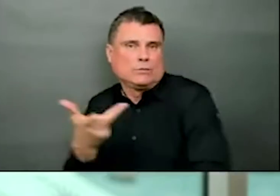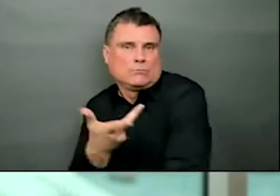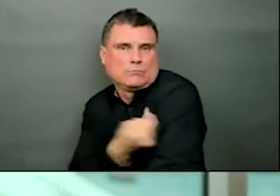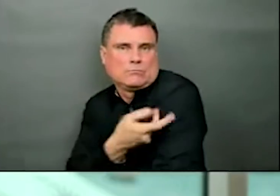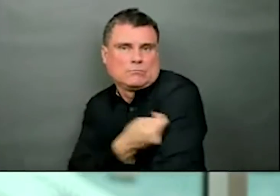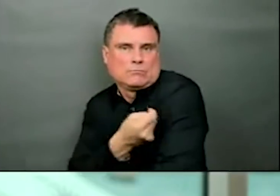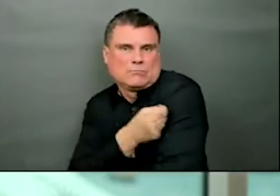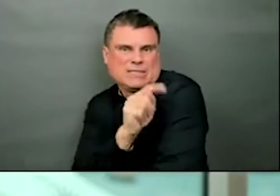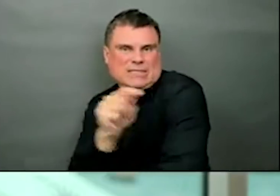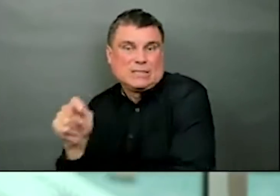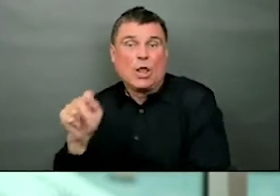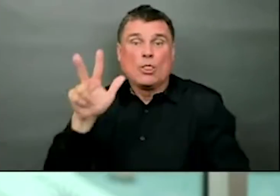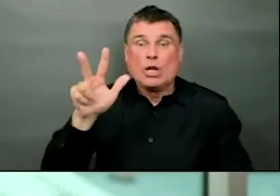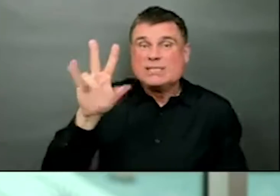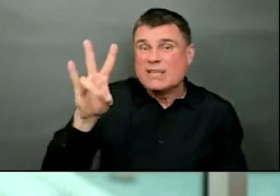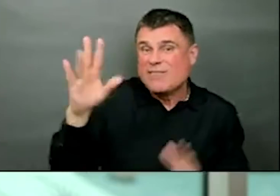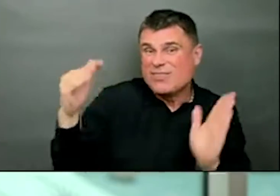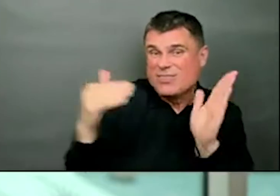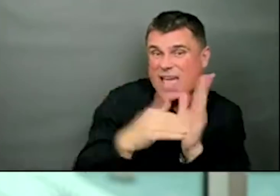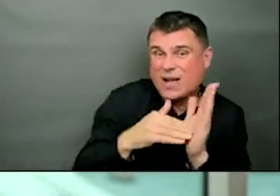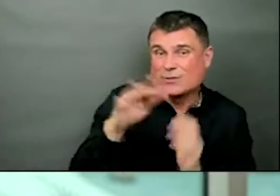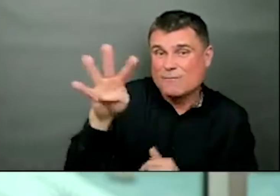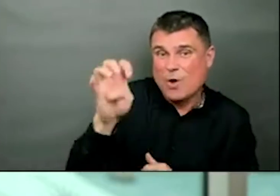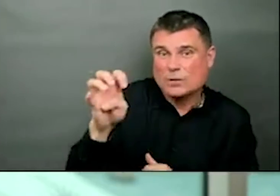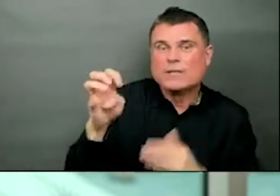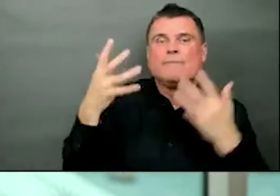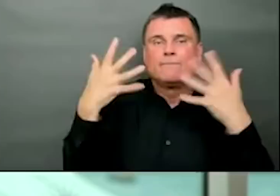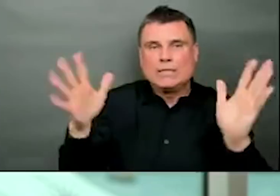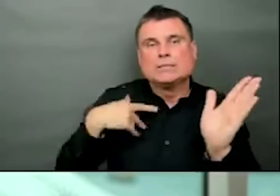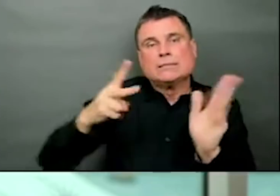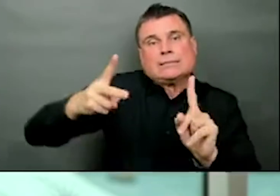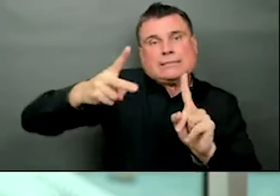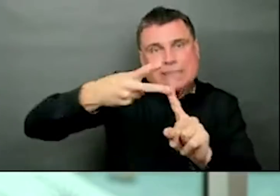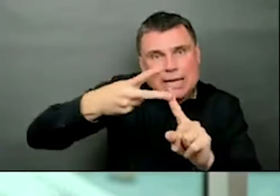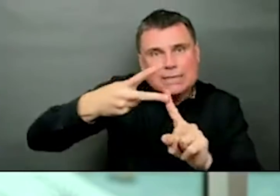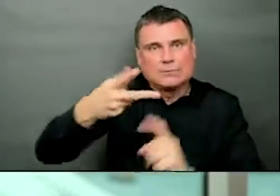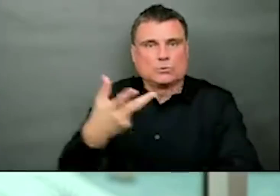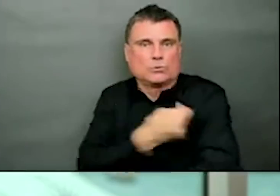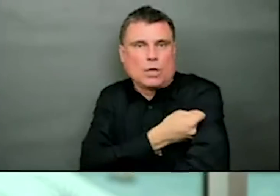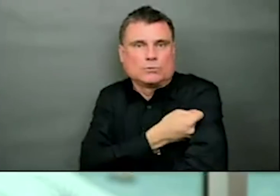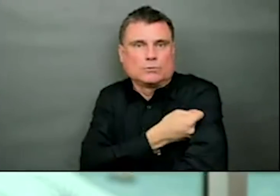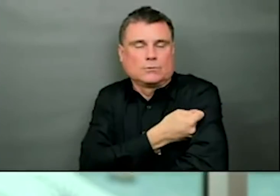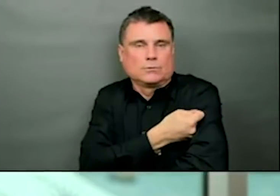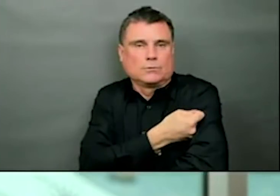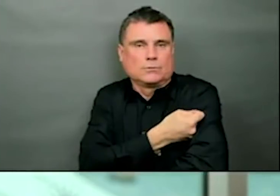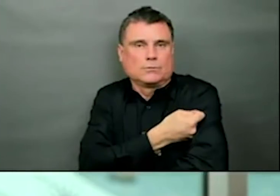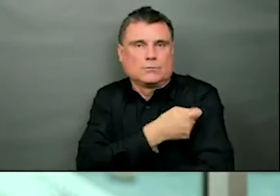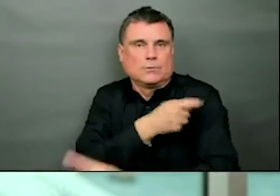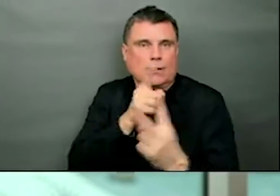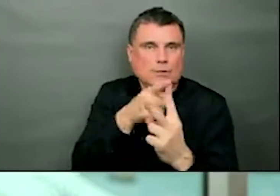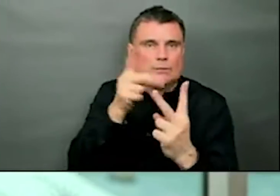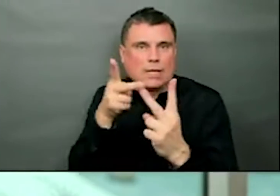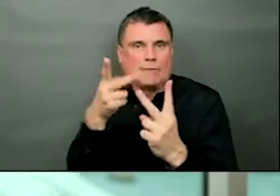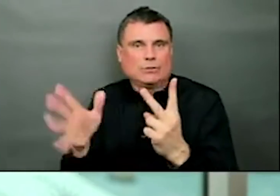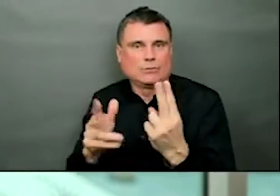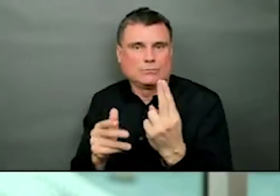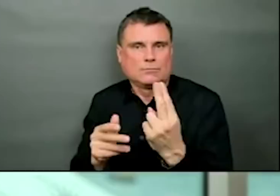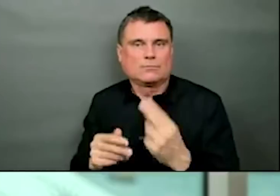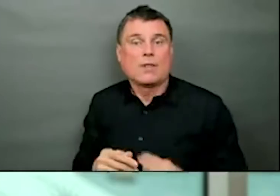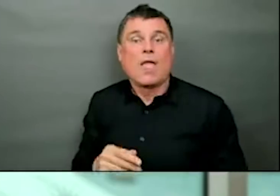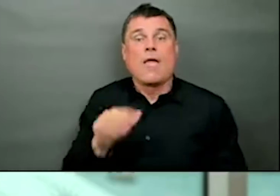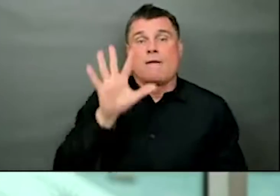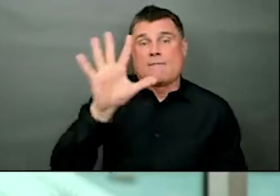,400 have been immunized with two doses of COVID-19 vaccines. In addition to that, 5